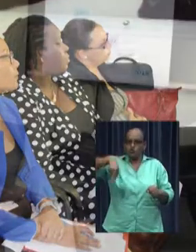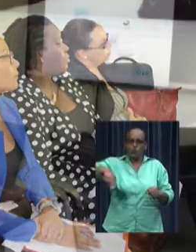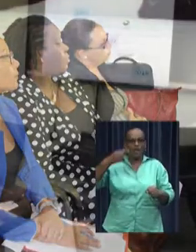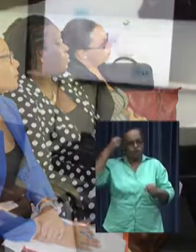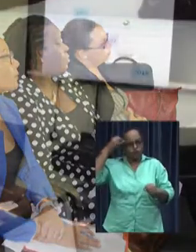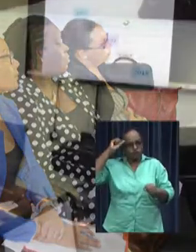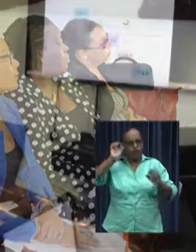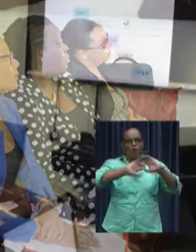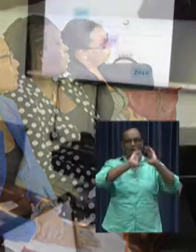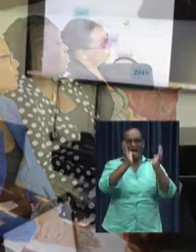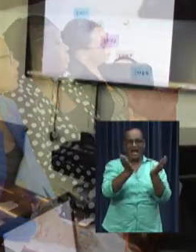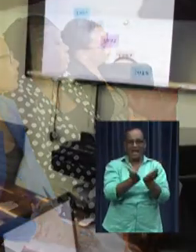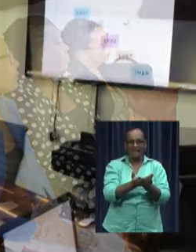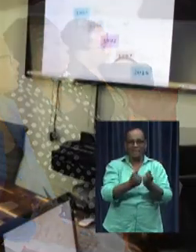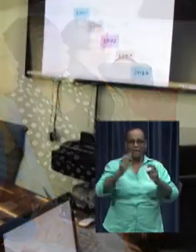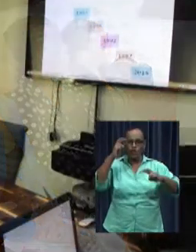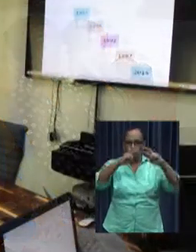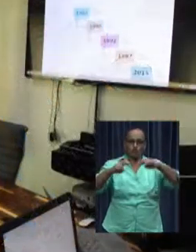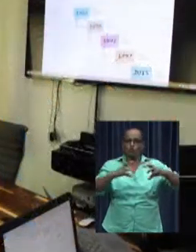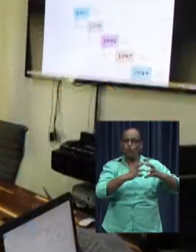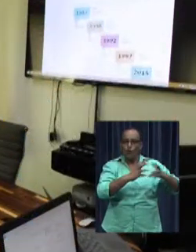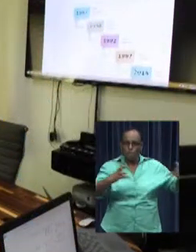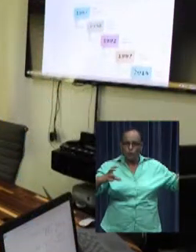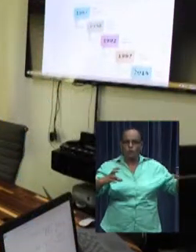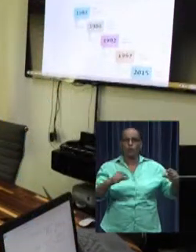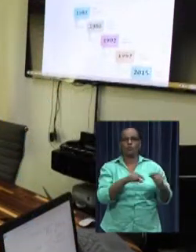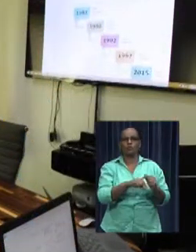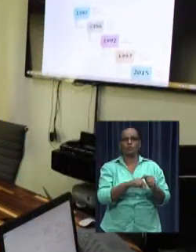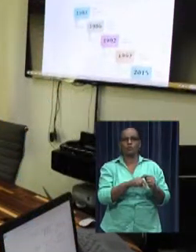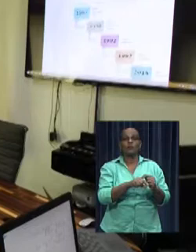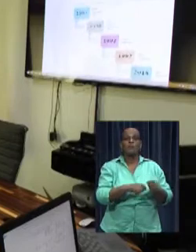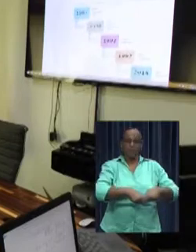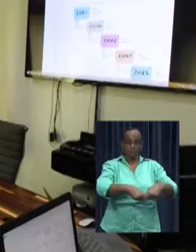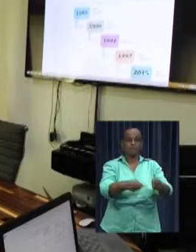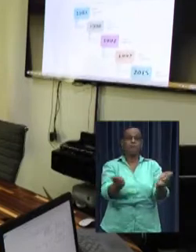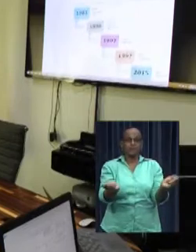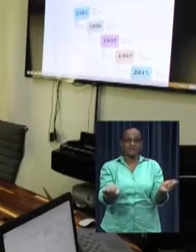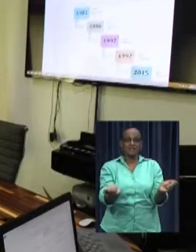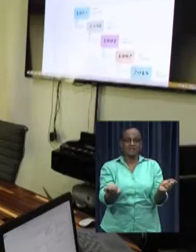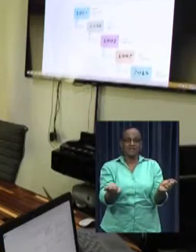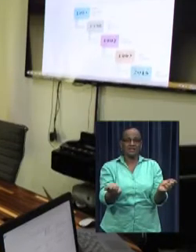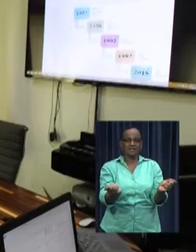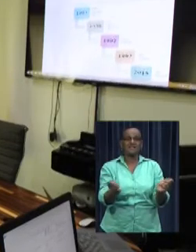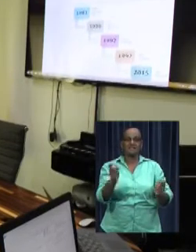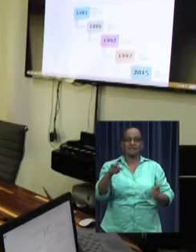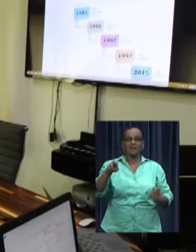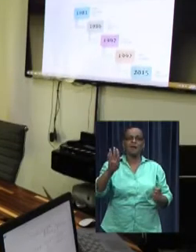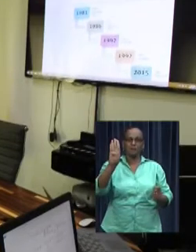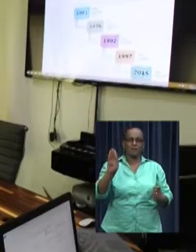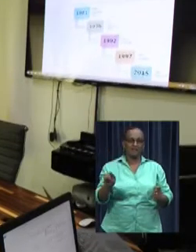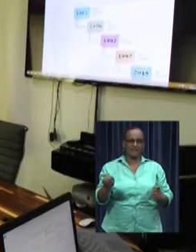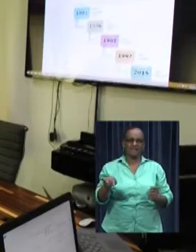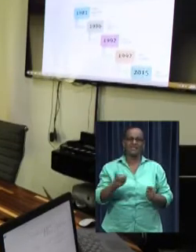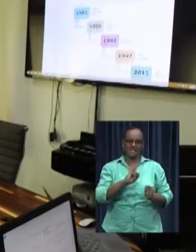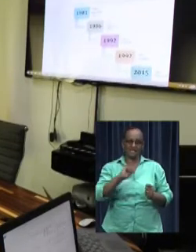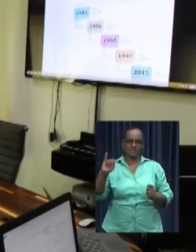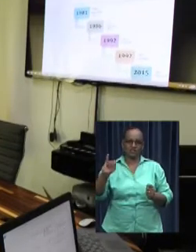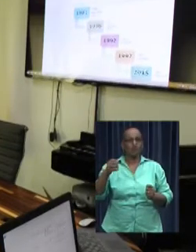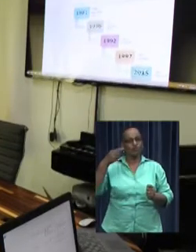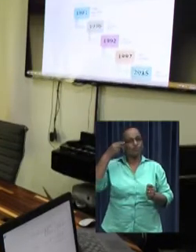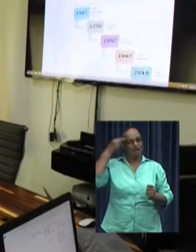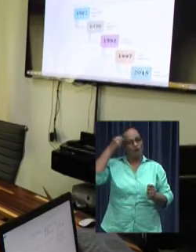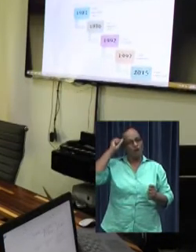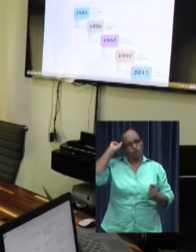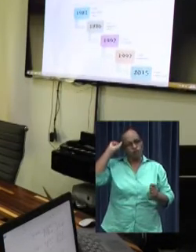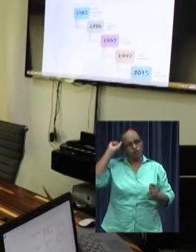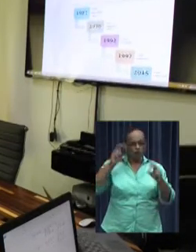Women and the General Bureau of Statistics. At the presentation on Friday, 28 April, Renuka